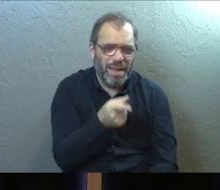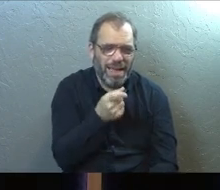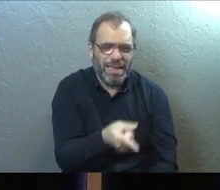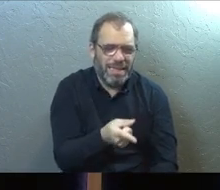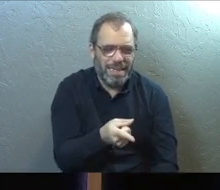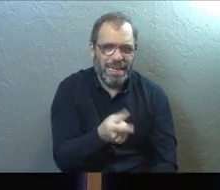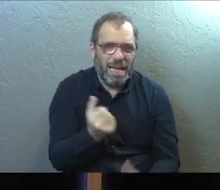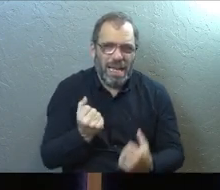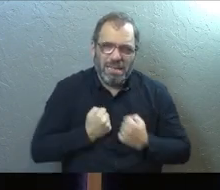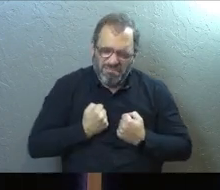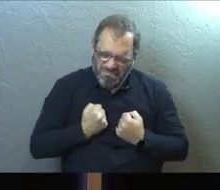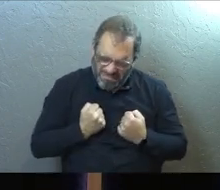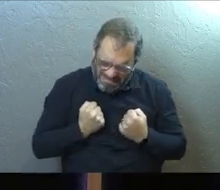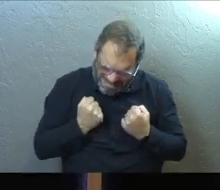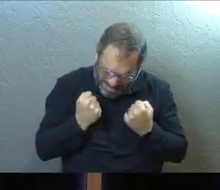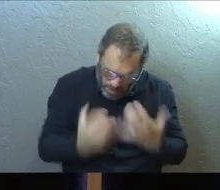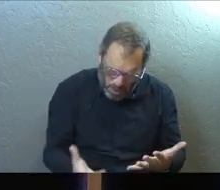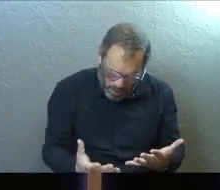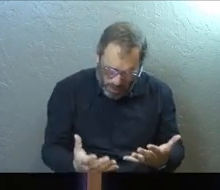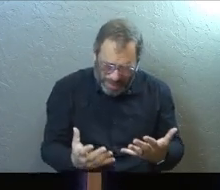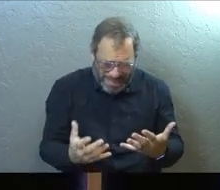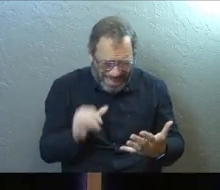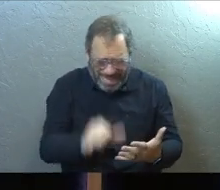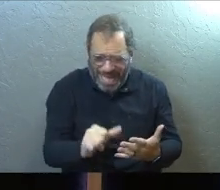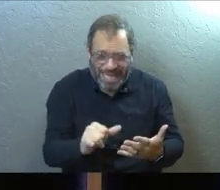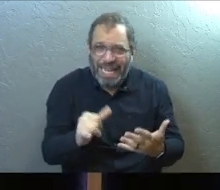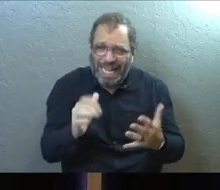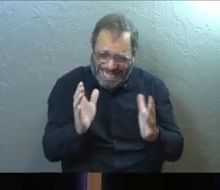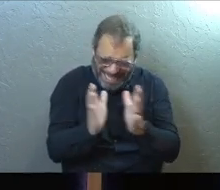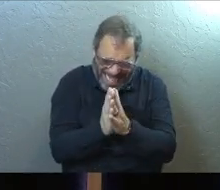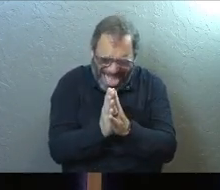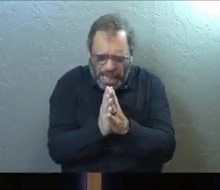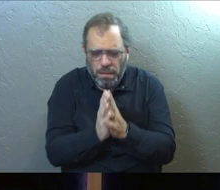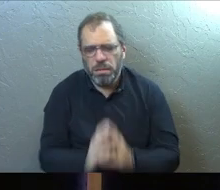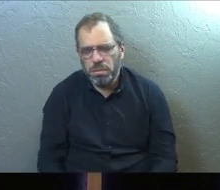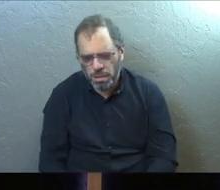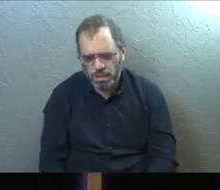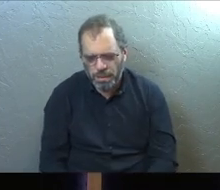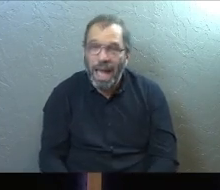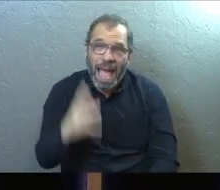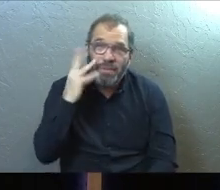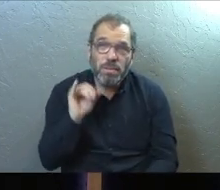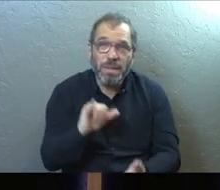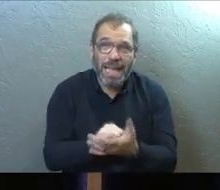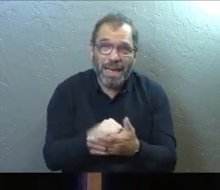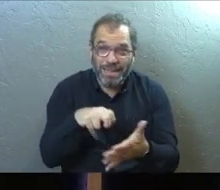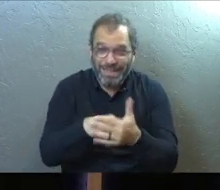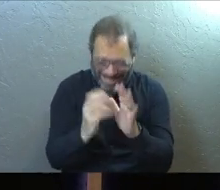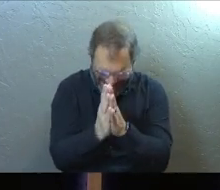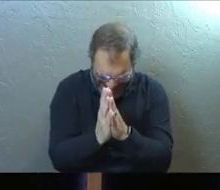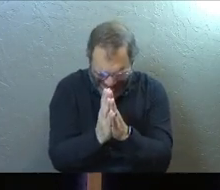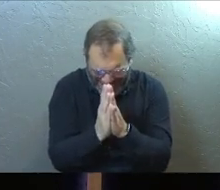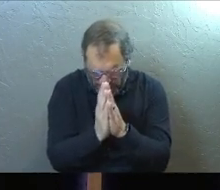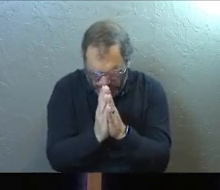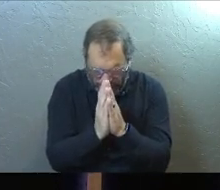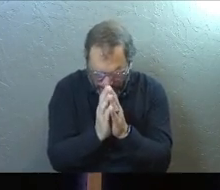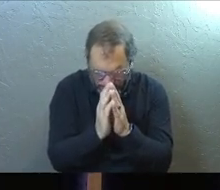He's so exhausted and he's such in a place that he can't even pray to God. Have you ever been there before? Some of you have.